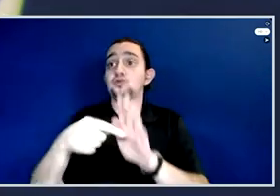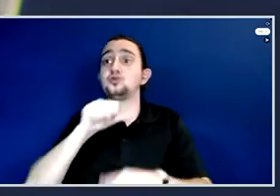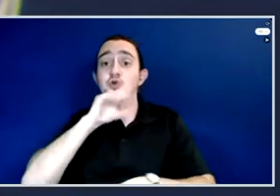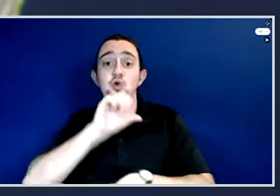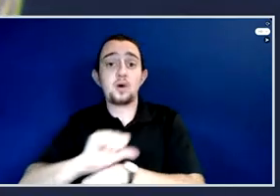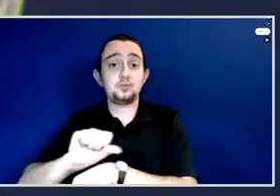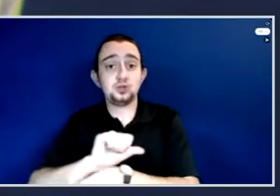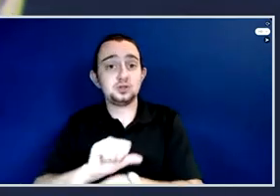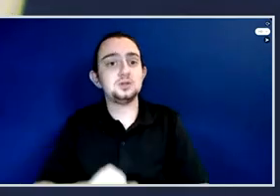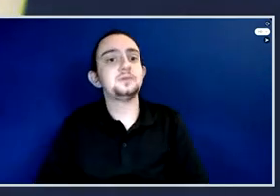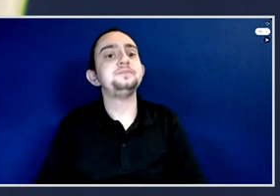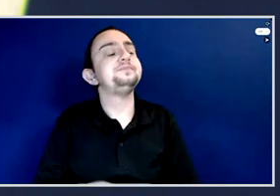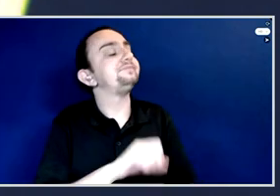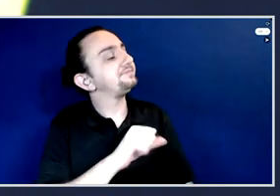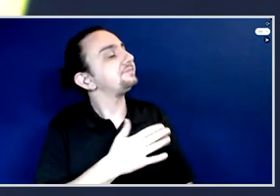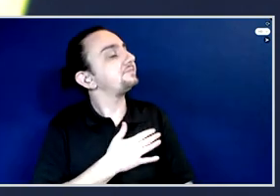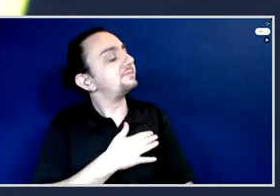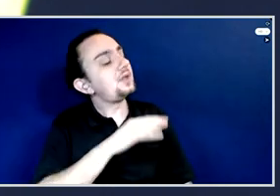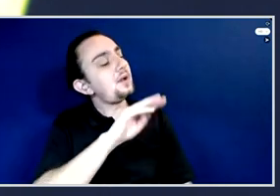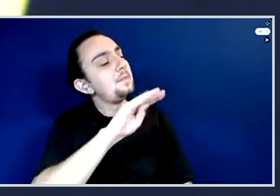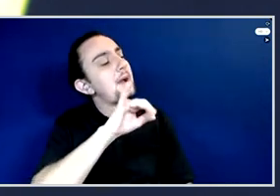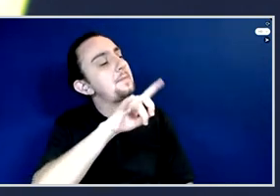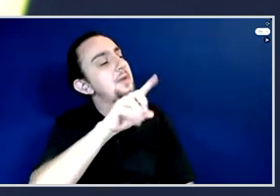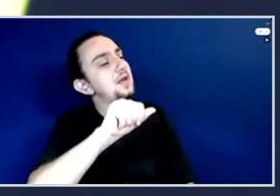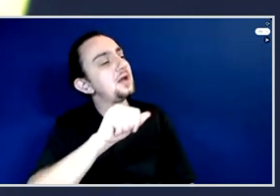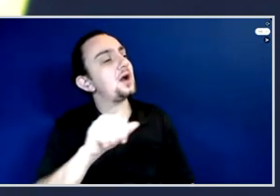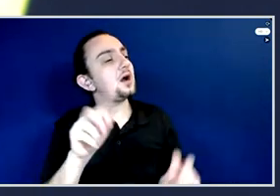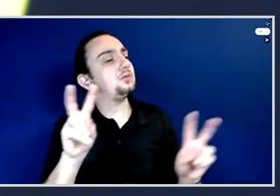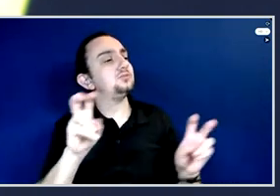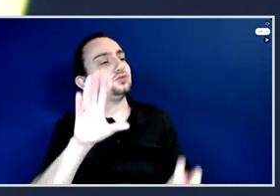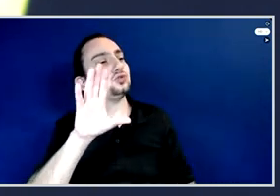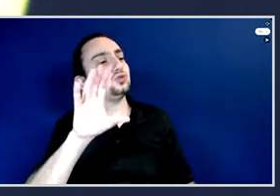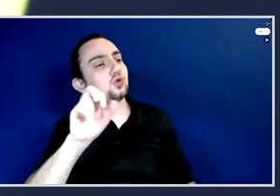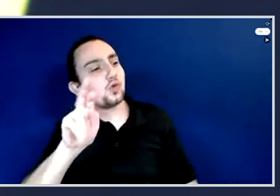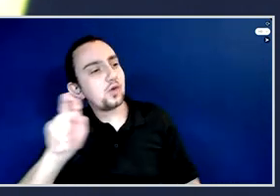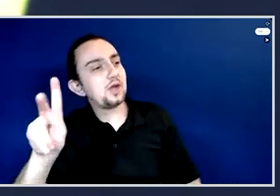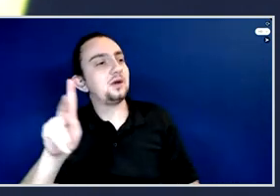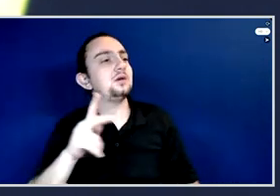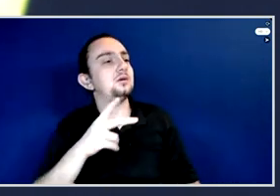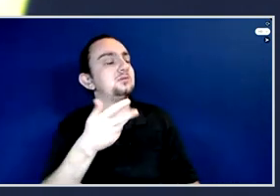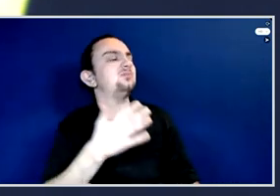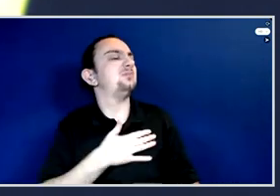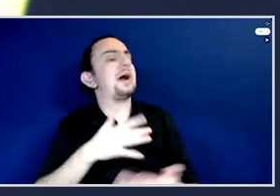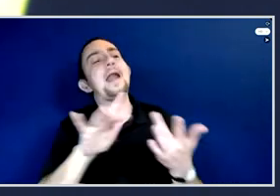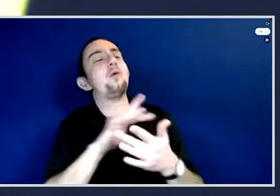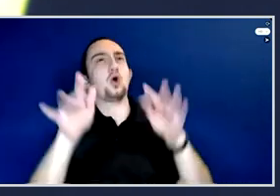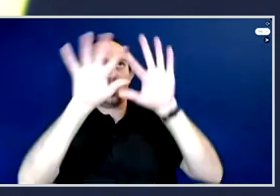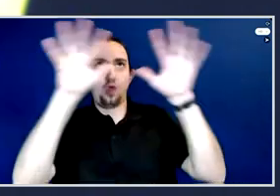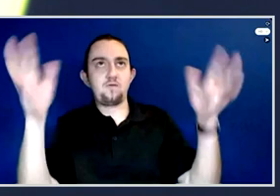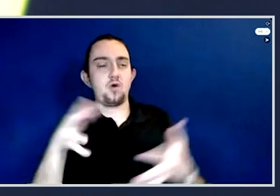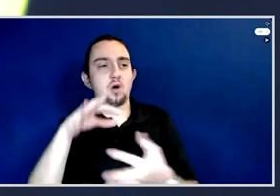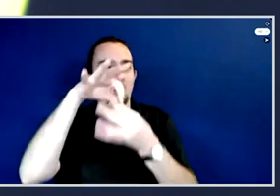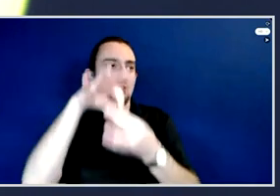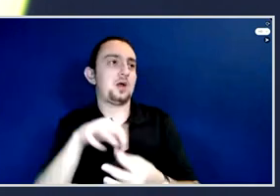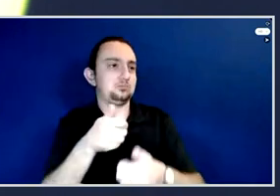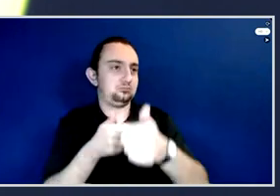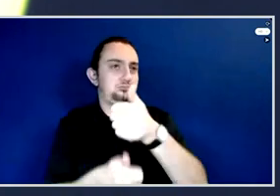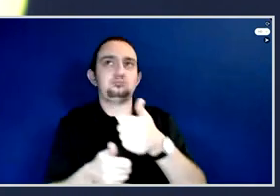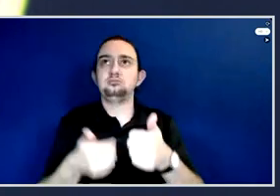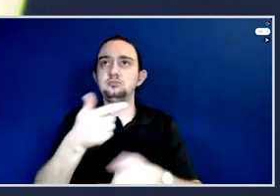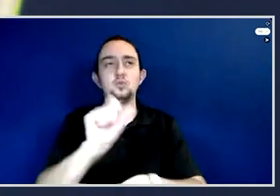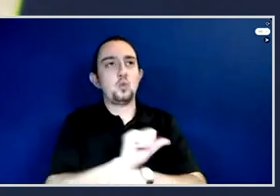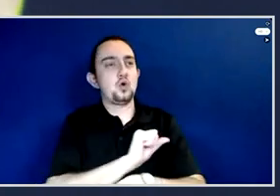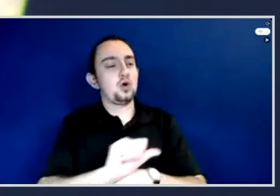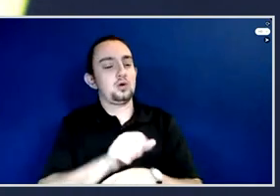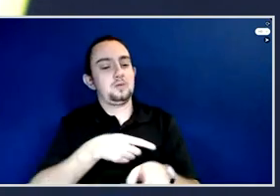also in OCRP network, which CREK is part of, we tend to use a lot of new tools of technology,